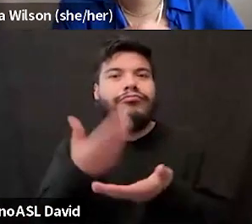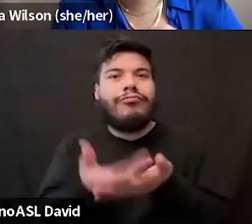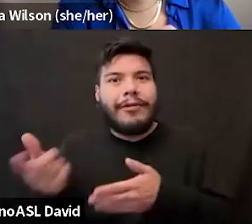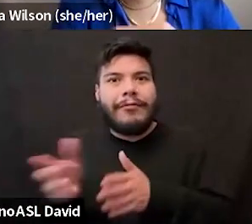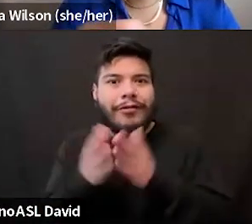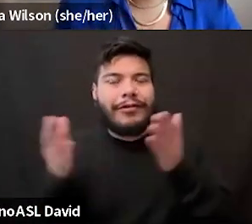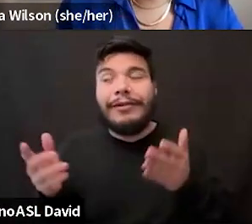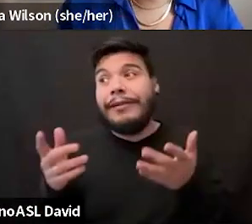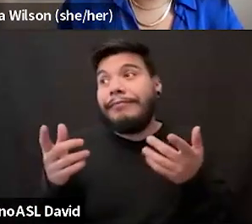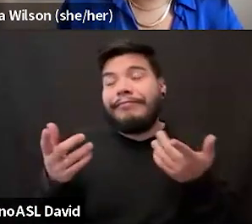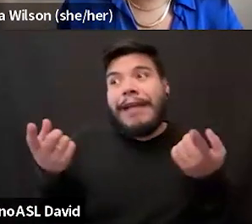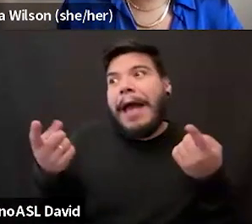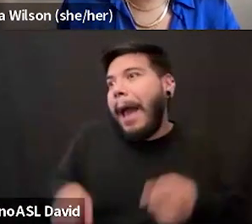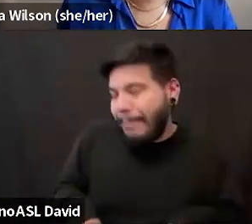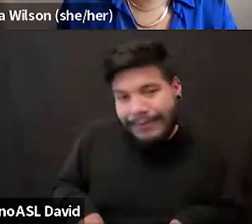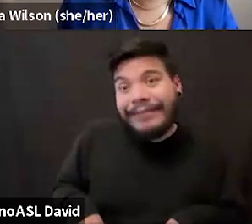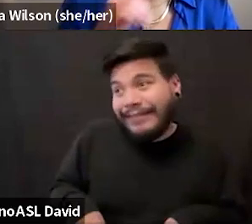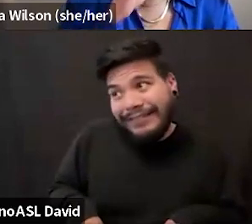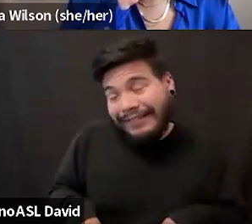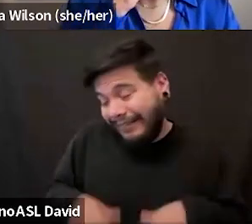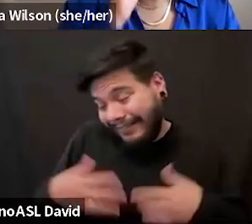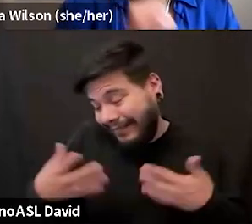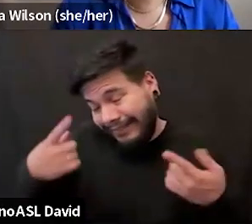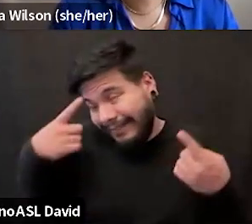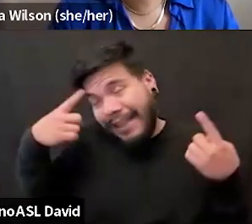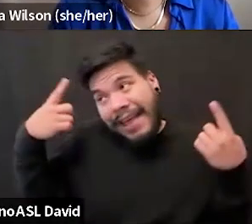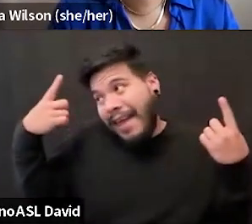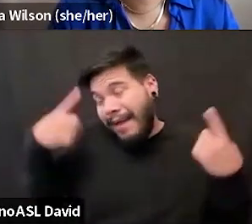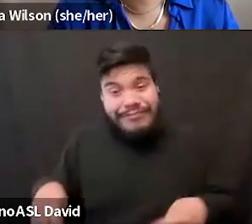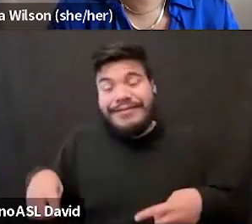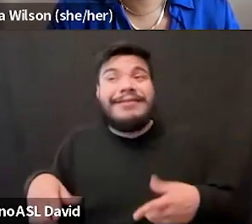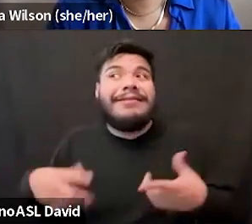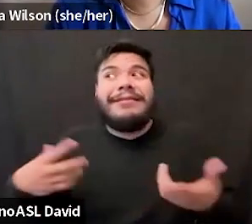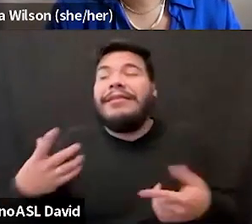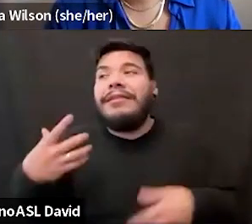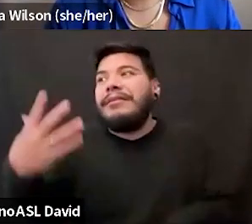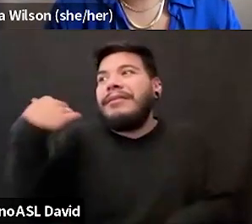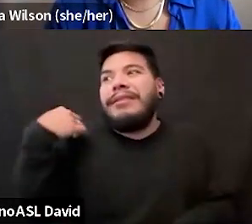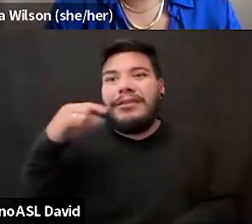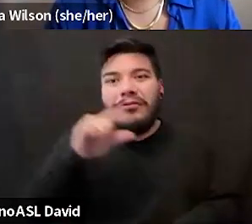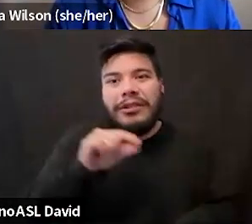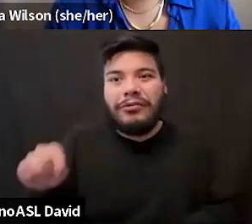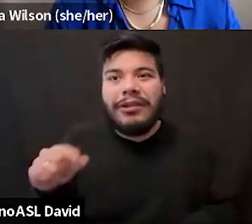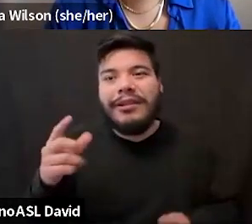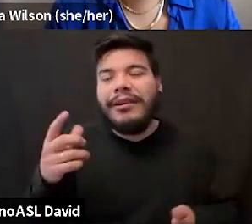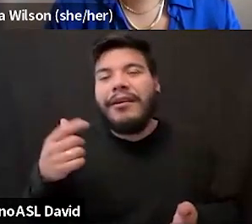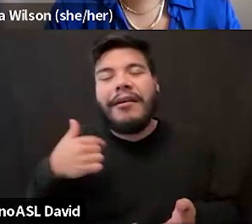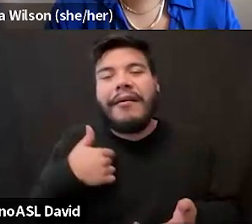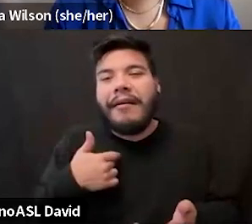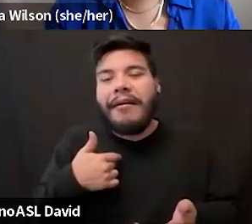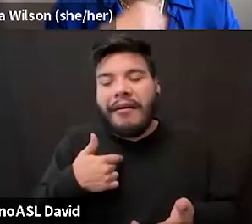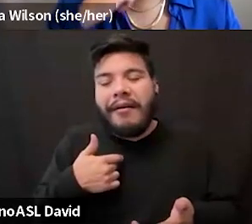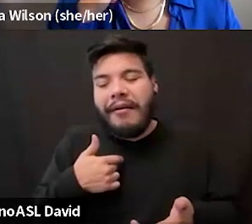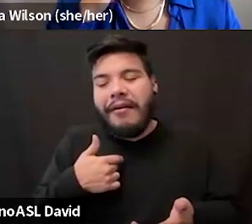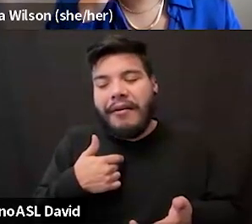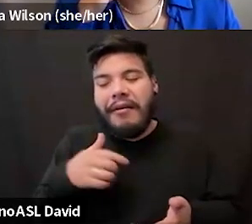Reluctantly is the answer there. Um, in 2020, I started, I co